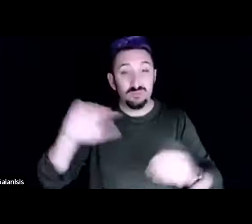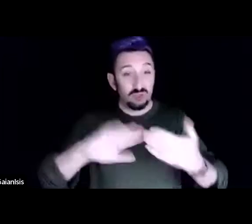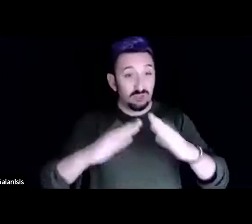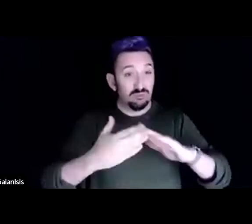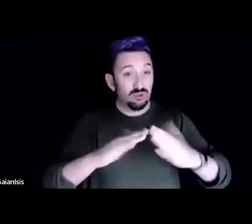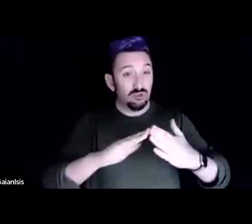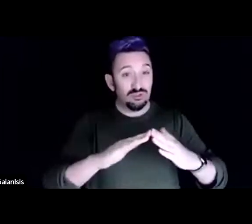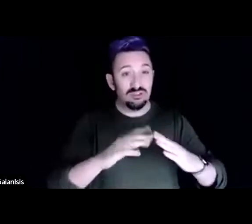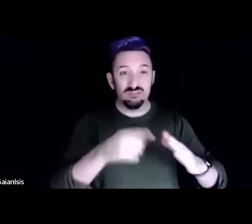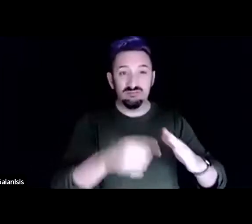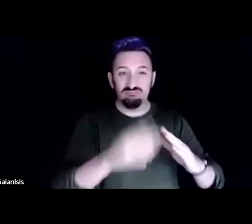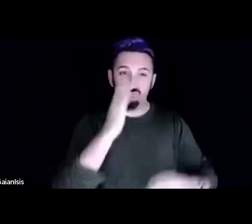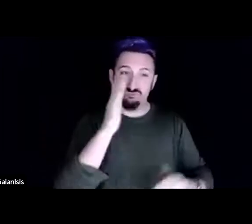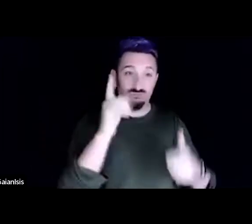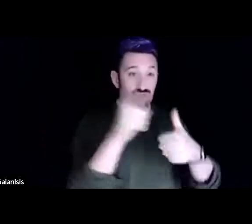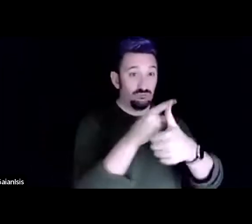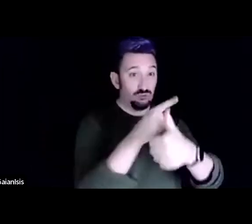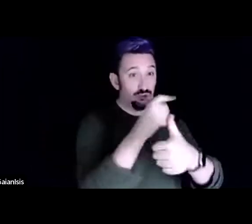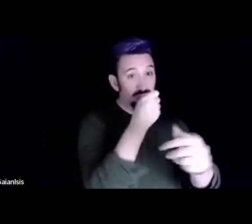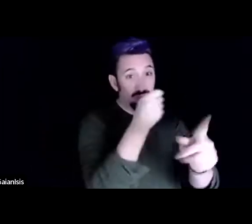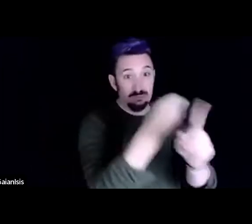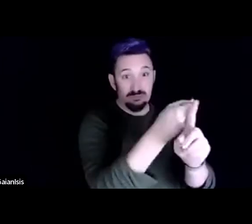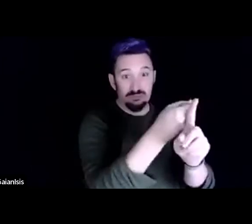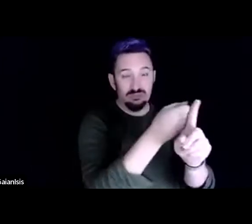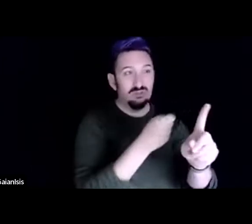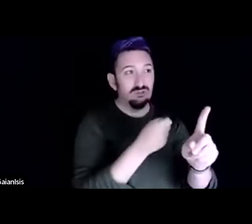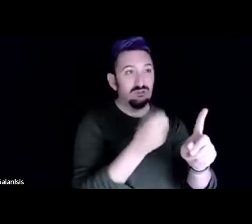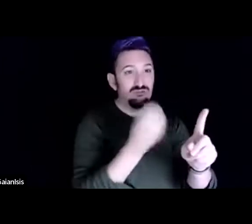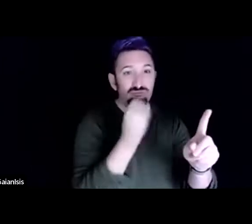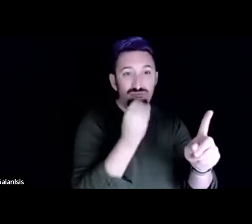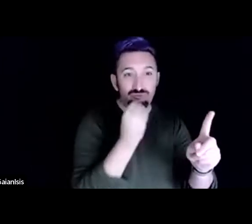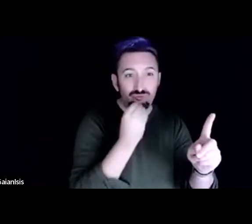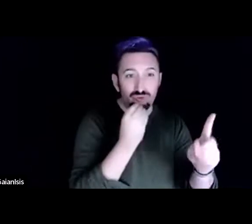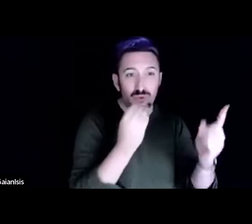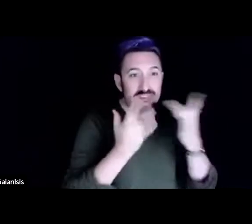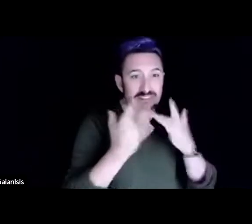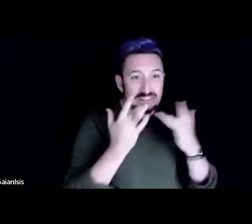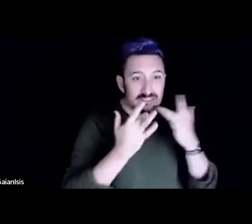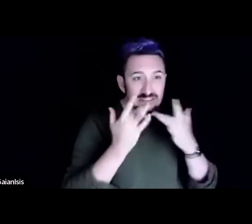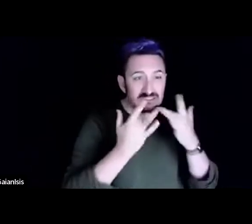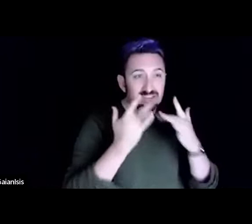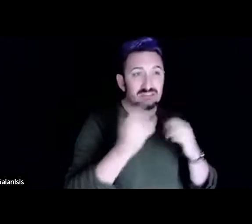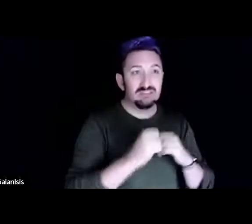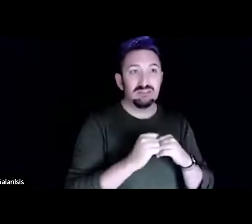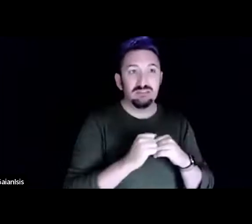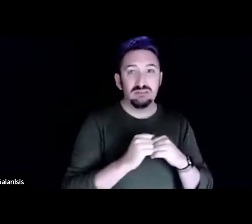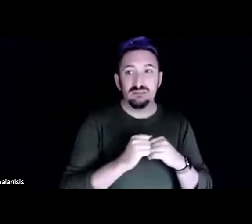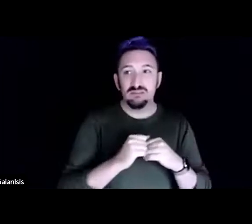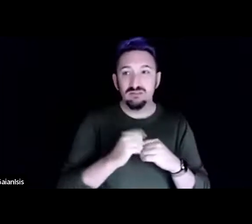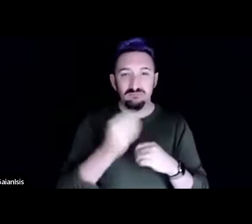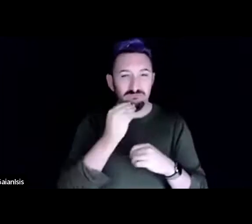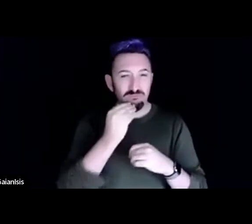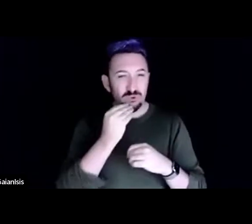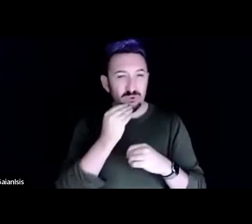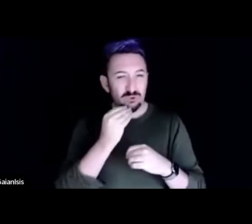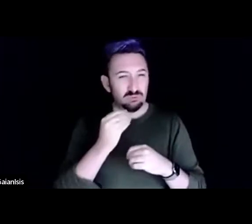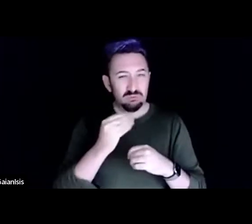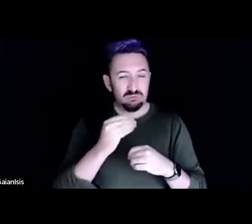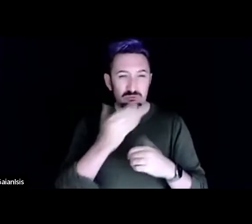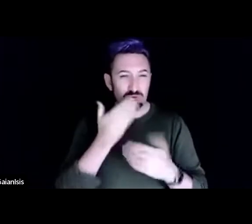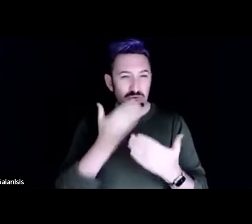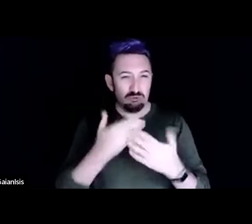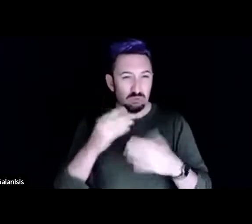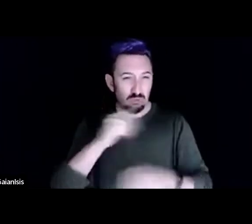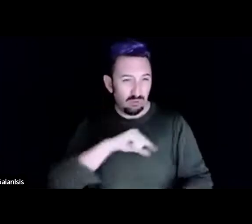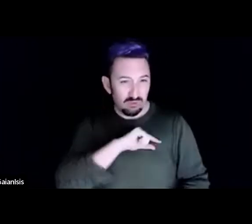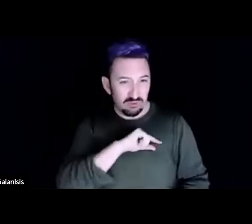like food insecurity and food deserts who really could benefit by having access to some of